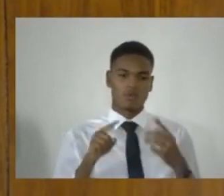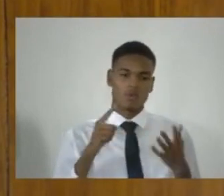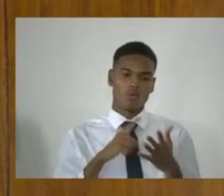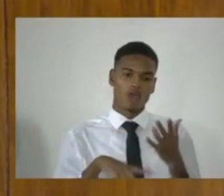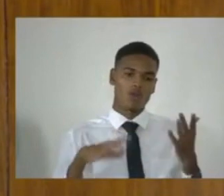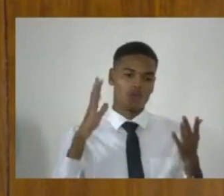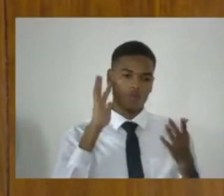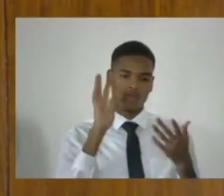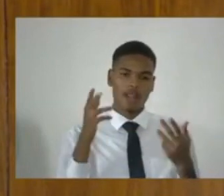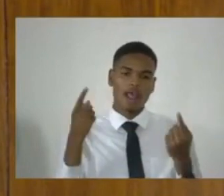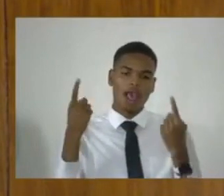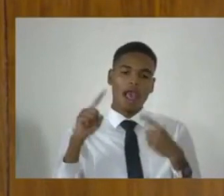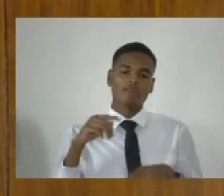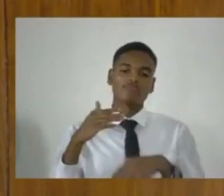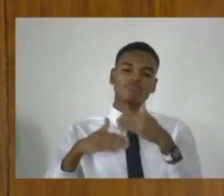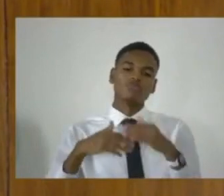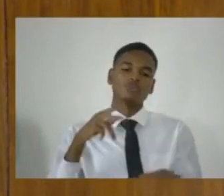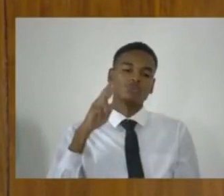test will be.